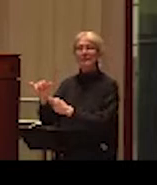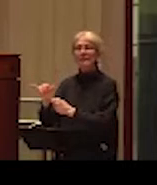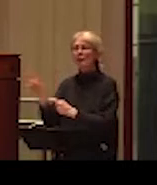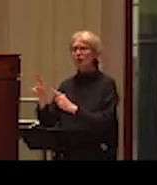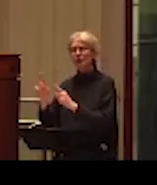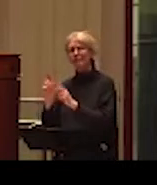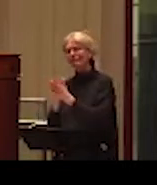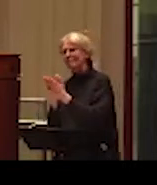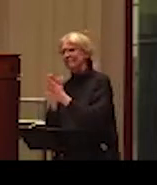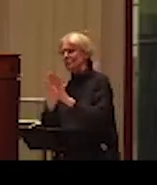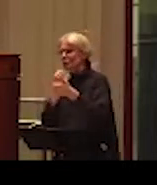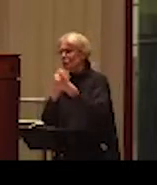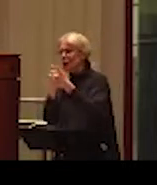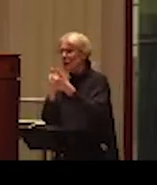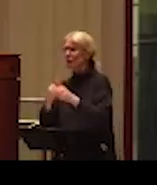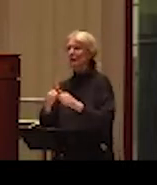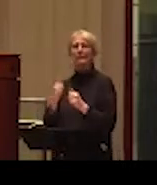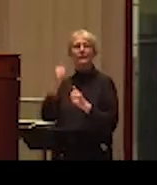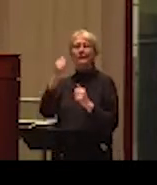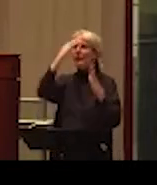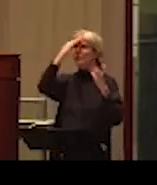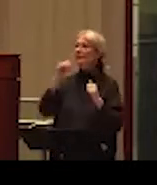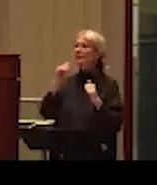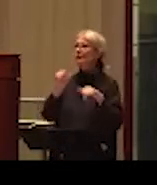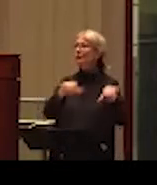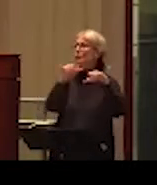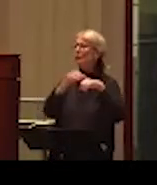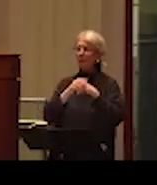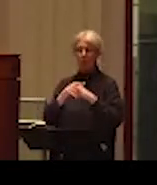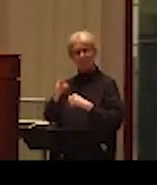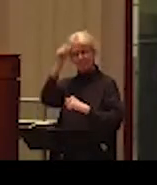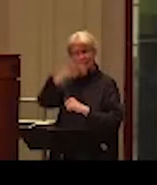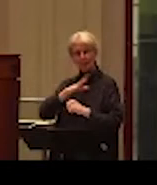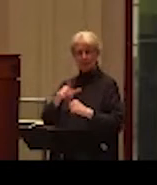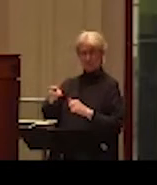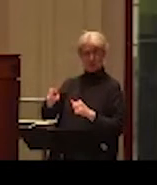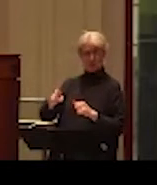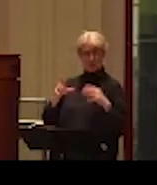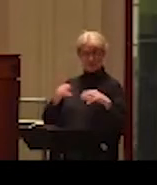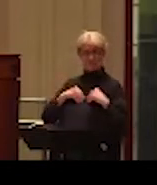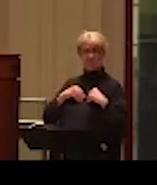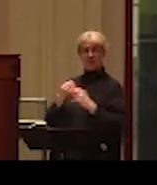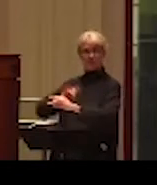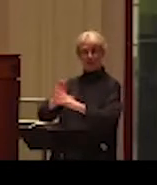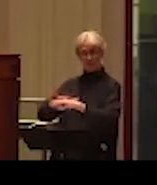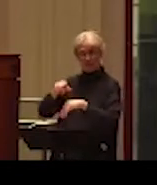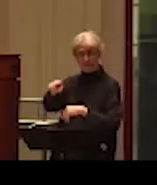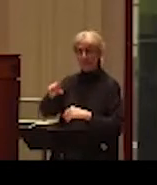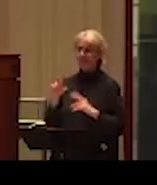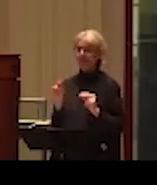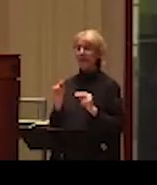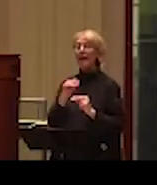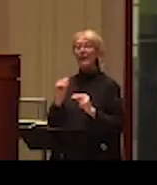norms around male victims of domestic violence and her dedicated research and contribution to our collective